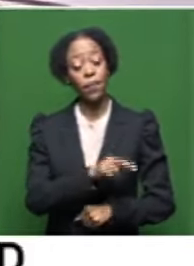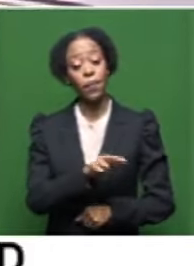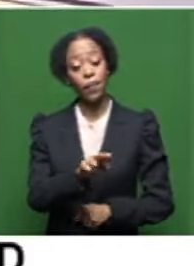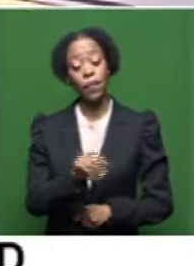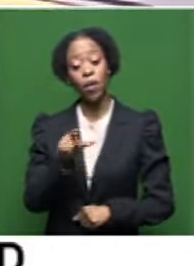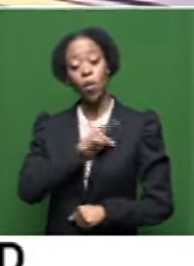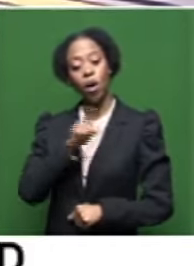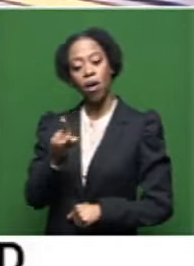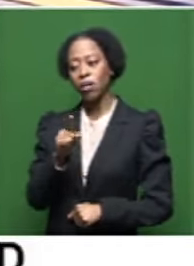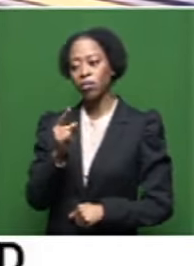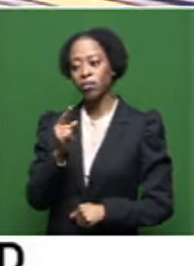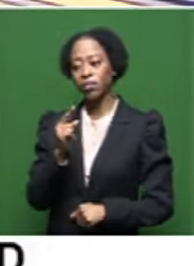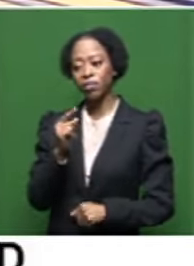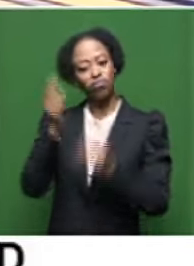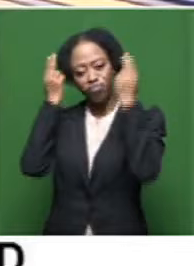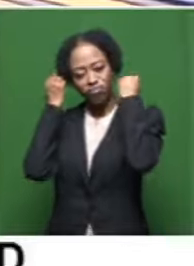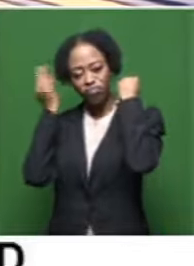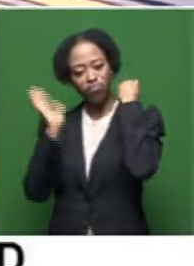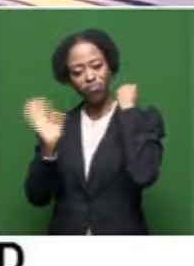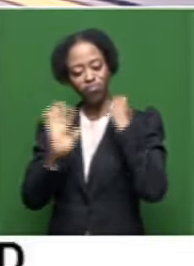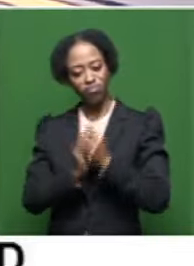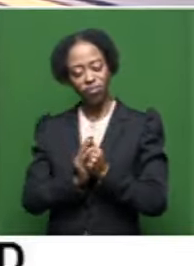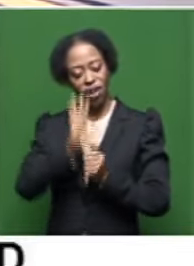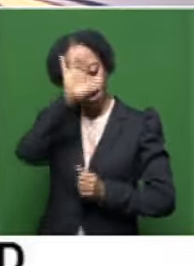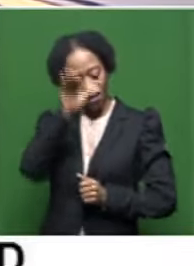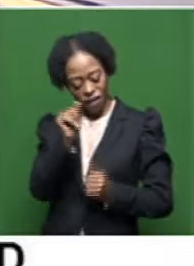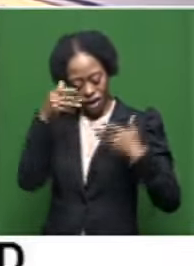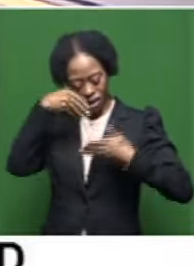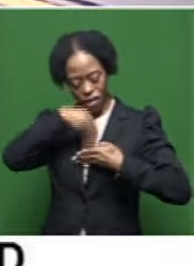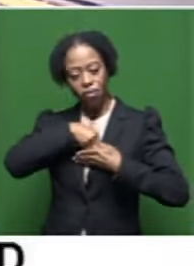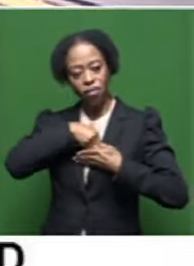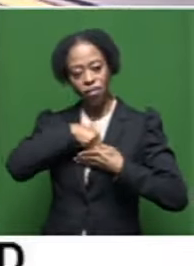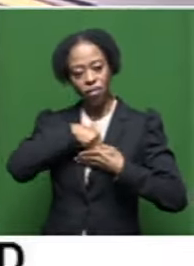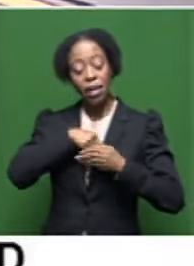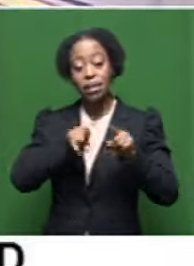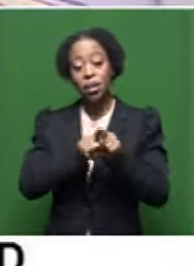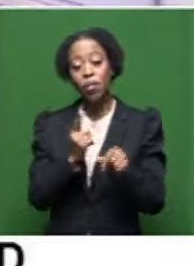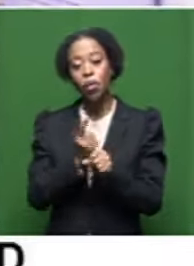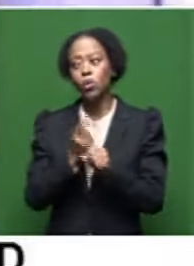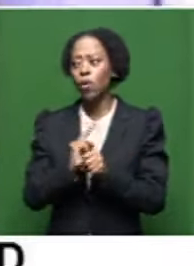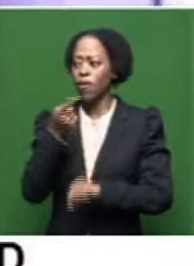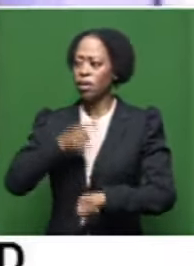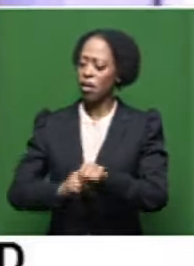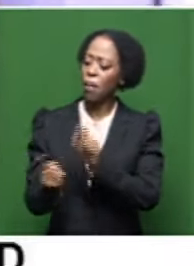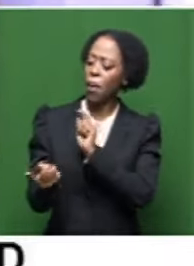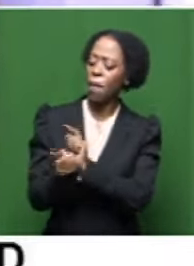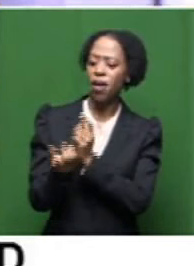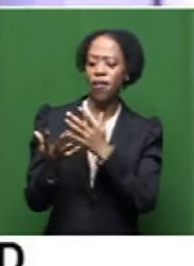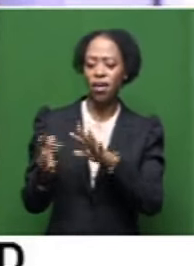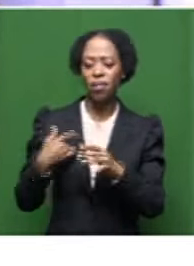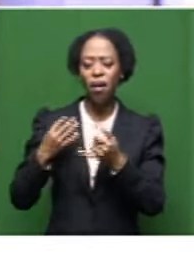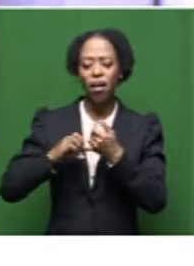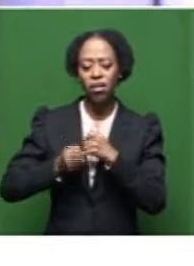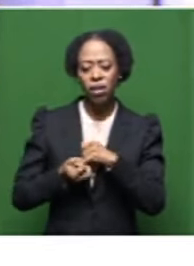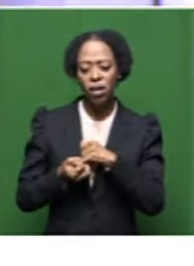was unapologetically Pan-Africanist in his orientation. And I remember the first time I met him, I tried